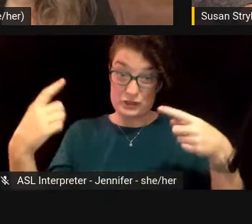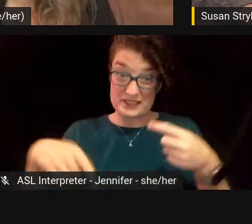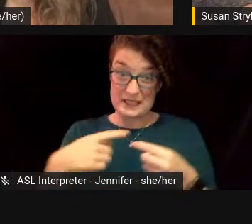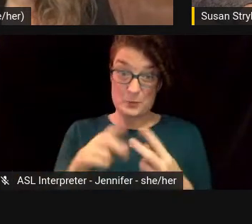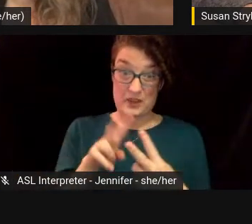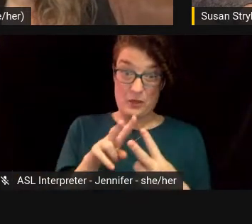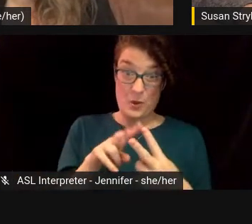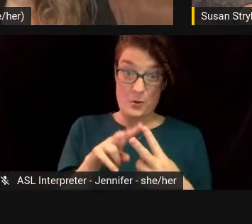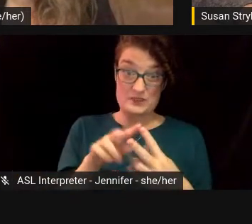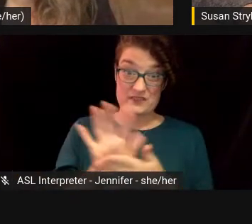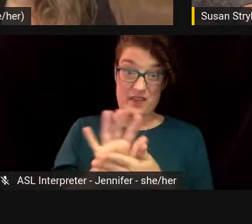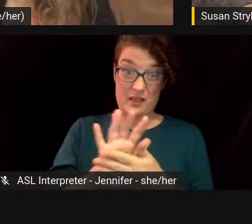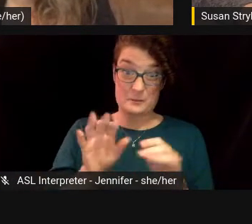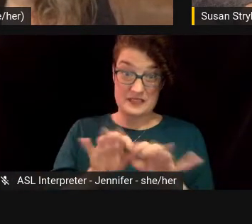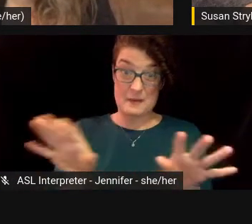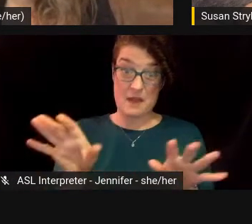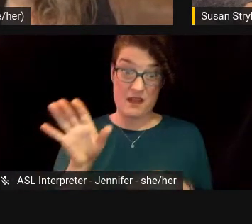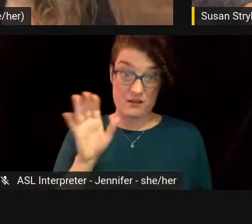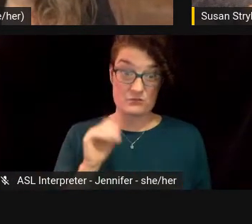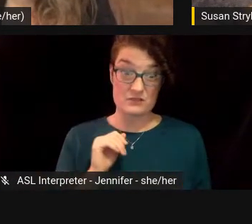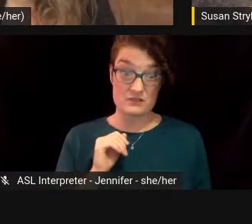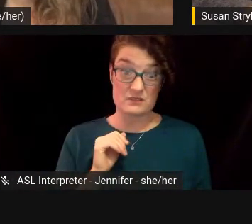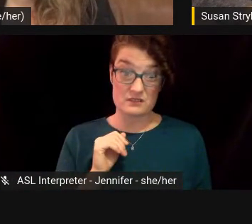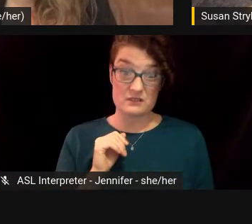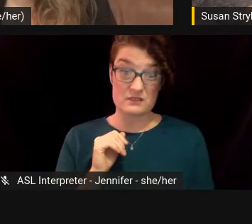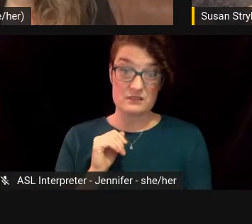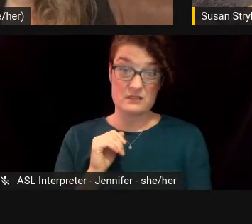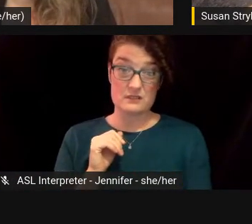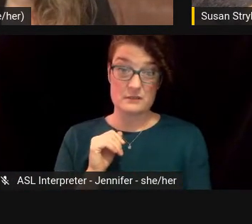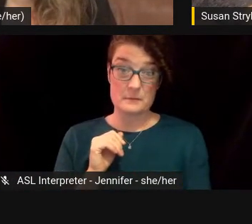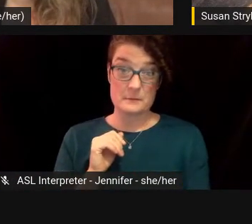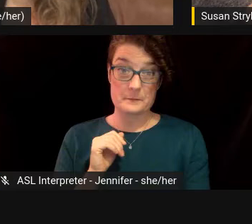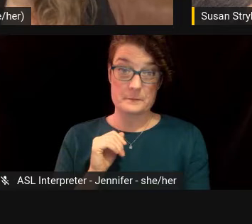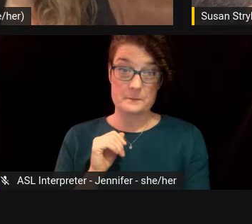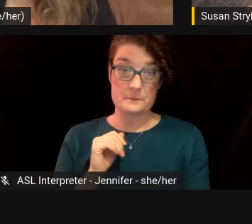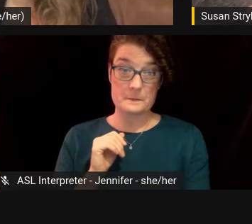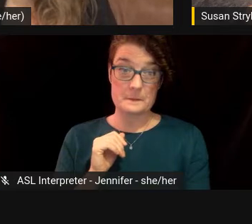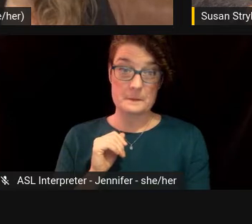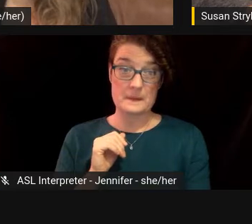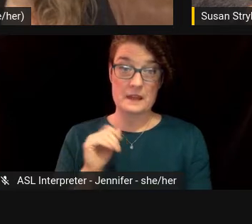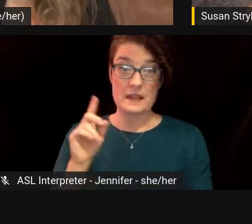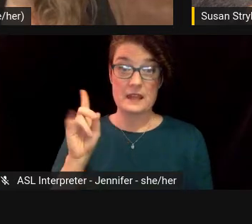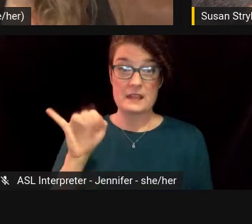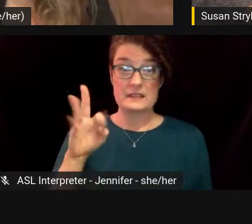films came out that David France